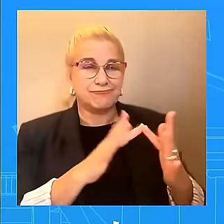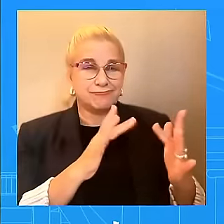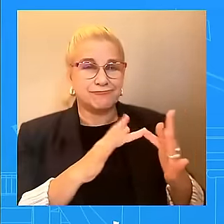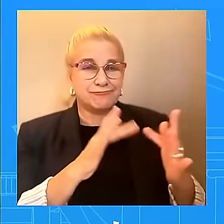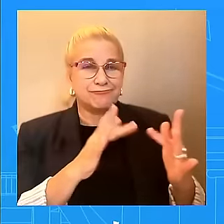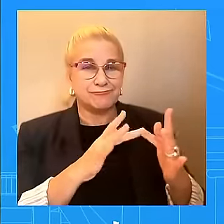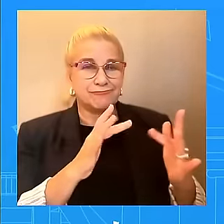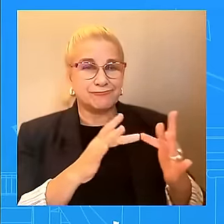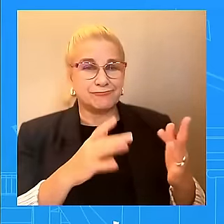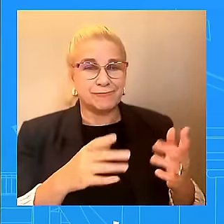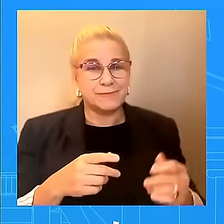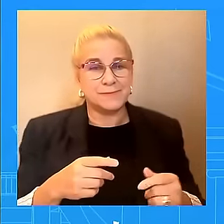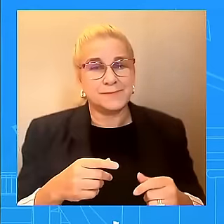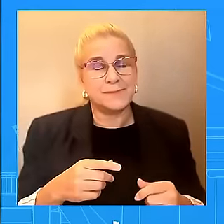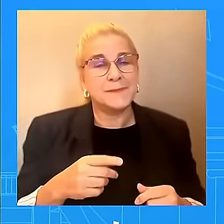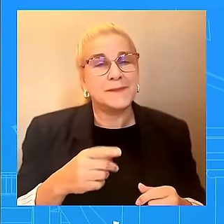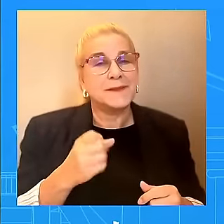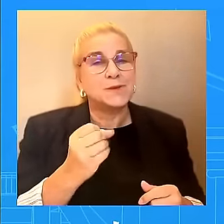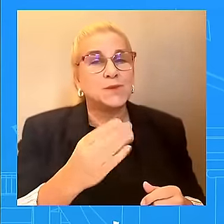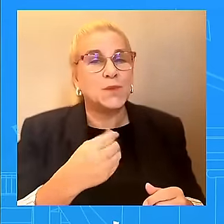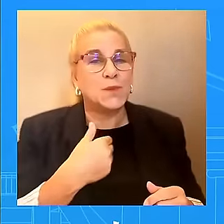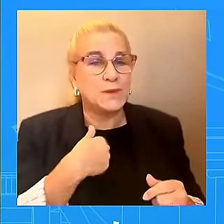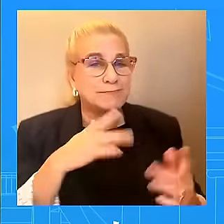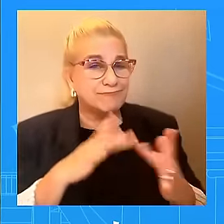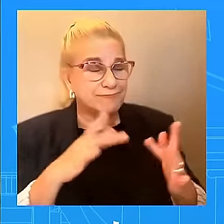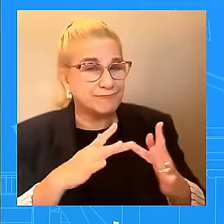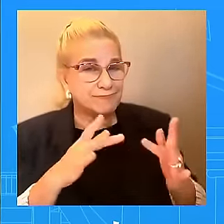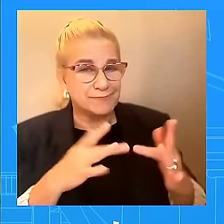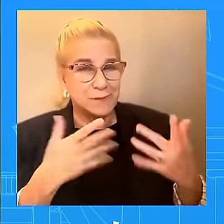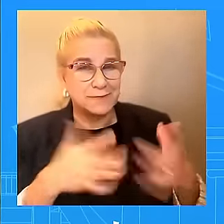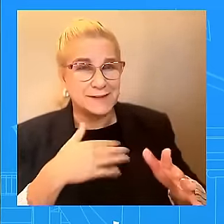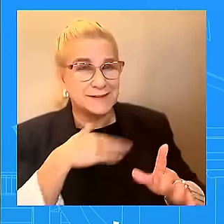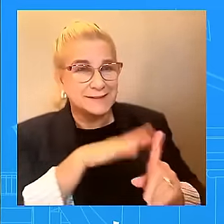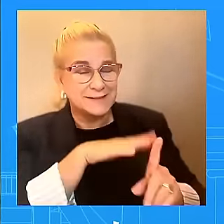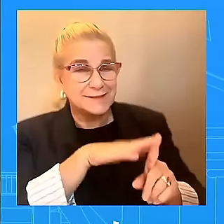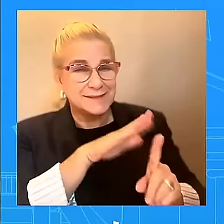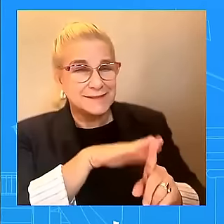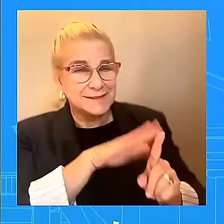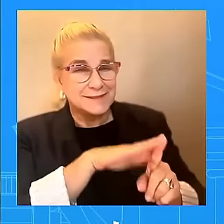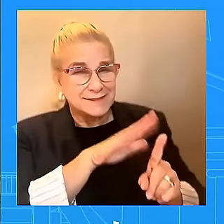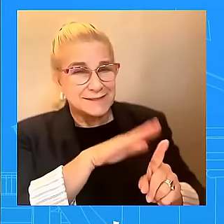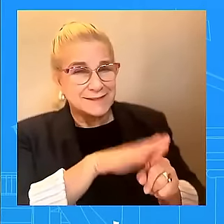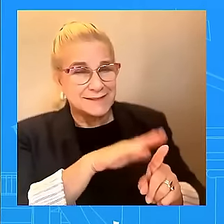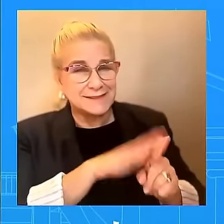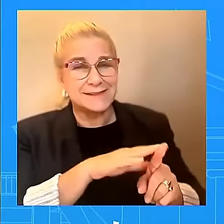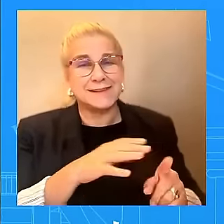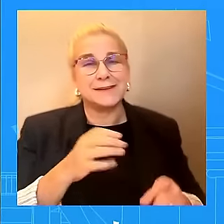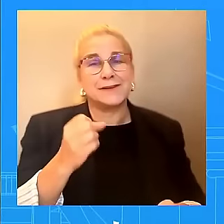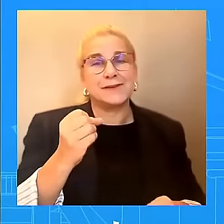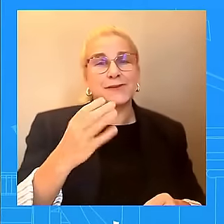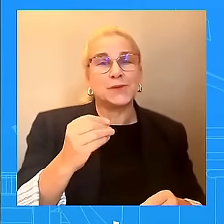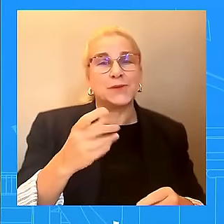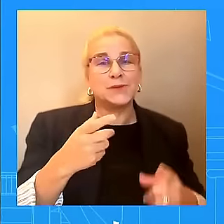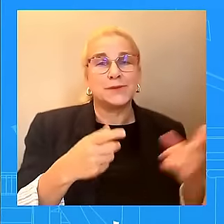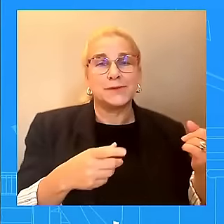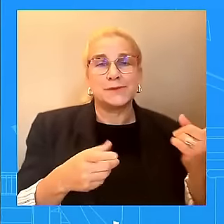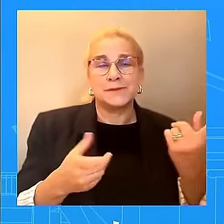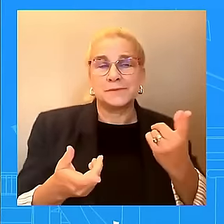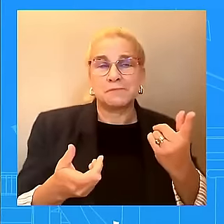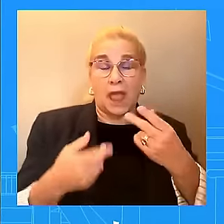regarding, certainly, Hurricane Helene. And as I mentioned, the good thing is the FEMA